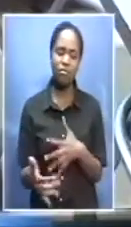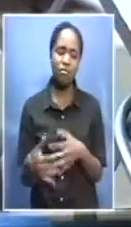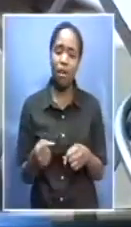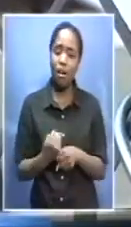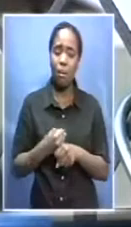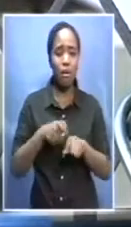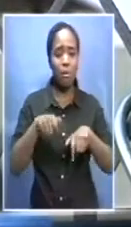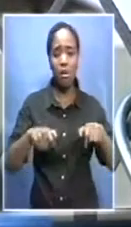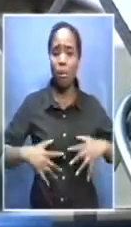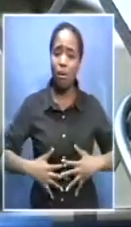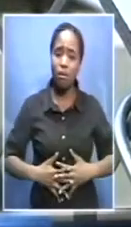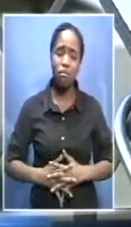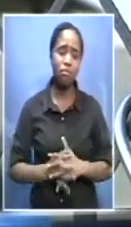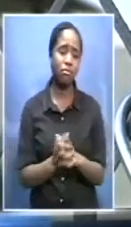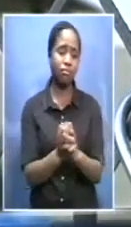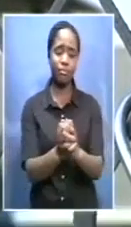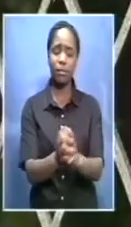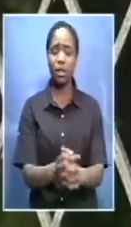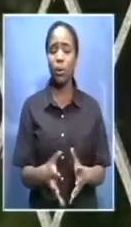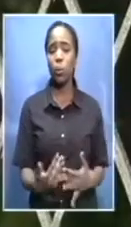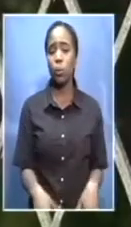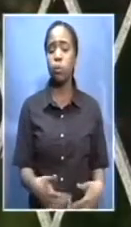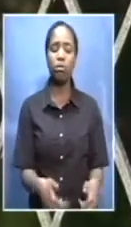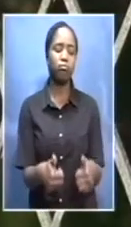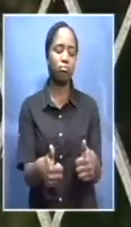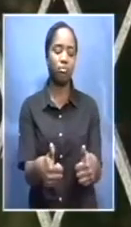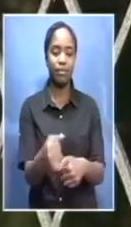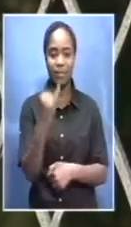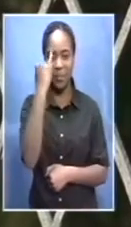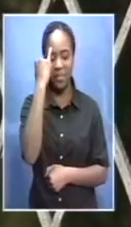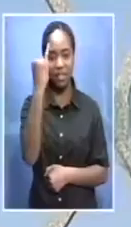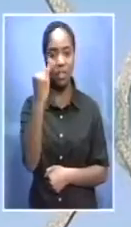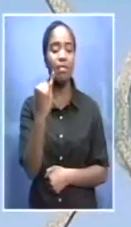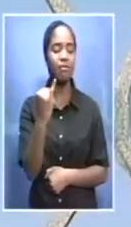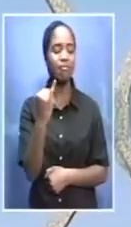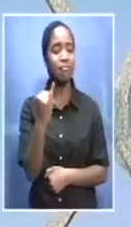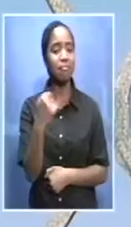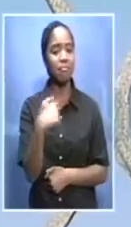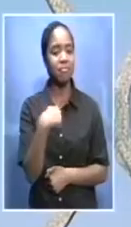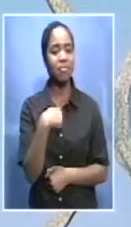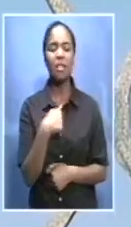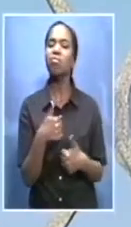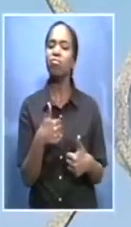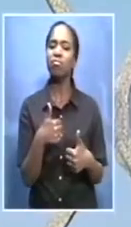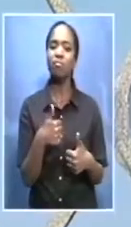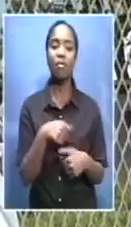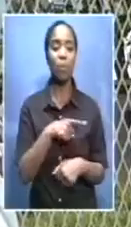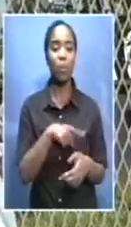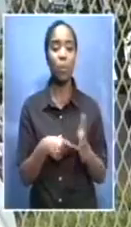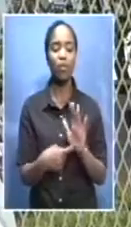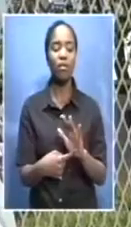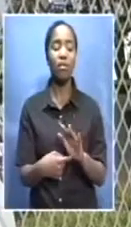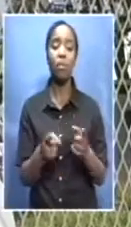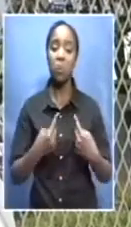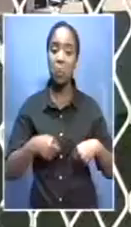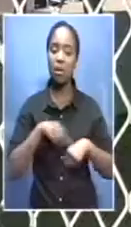people that brings people together under a good cause and is a I think symbolism for for where we